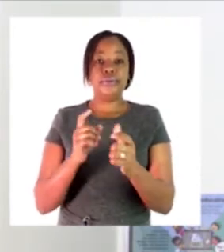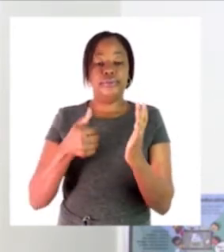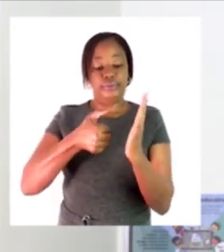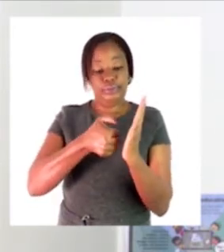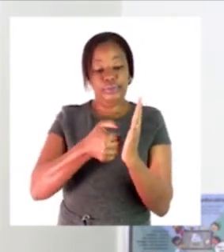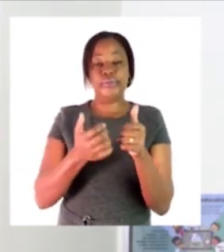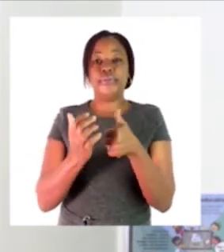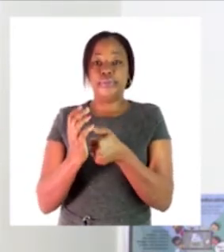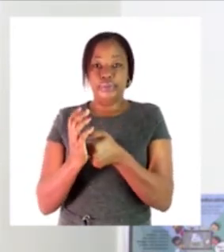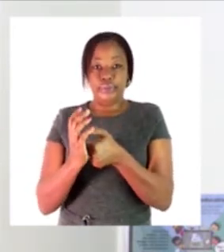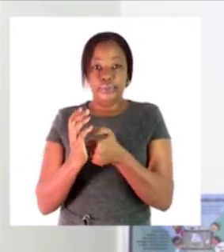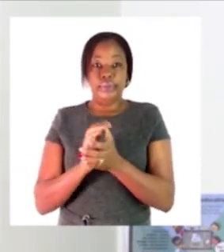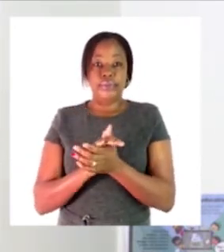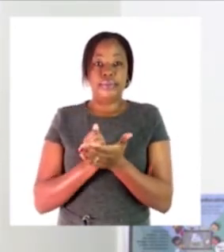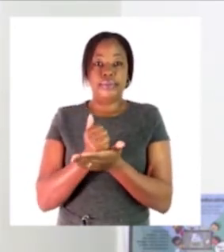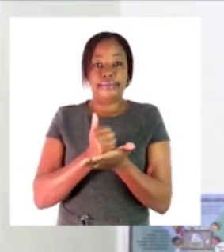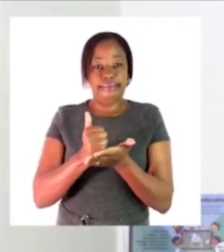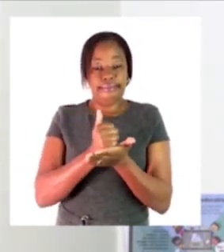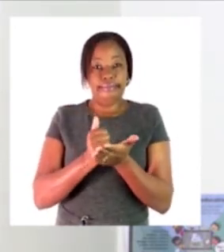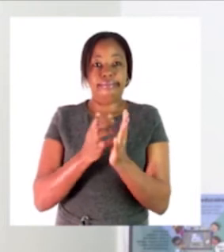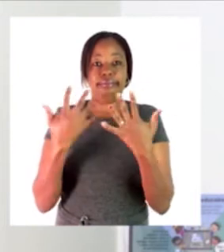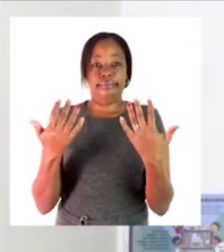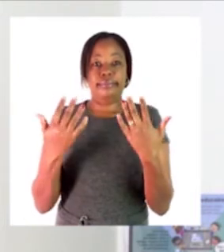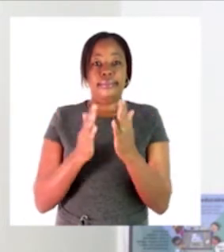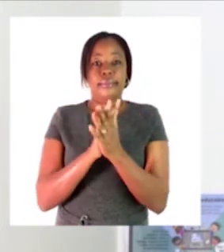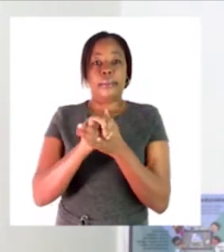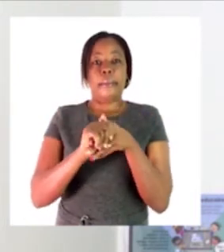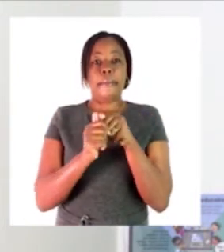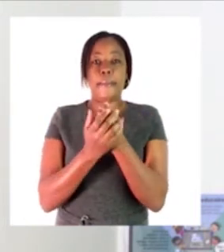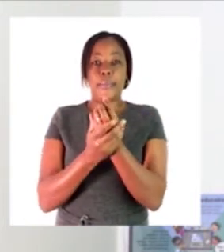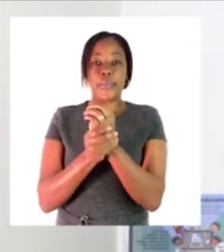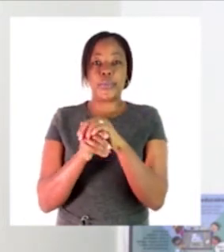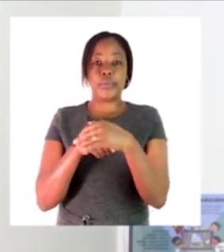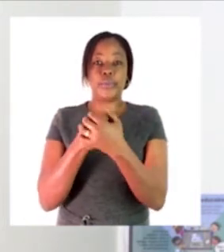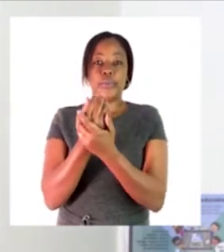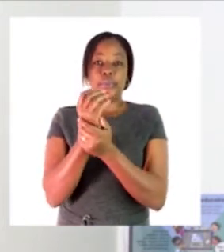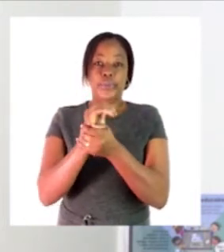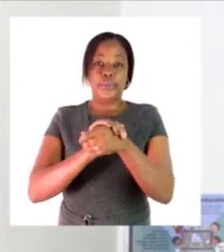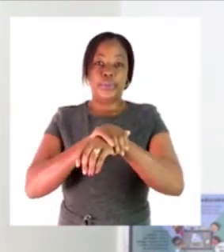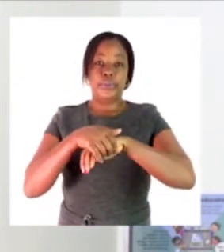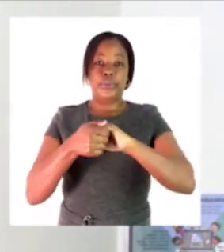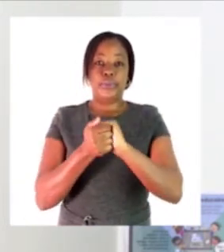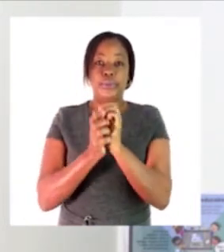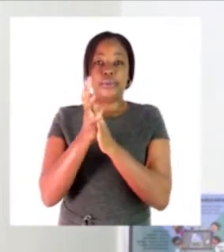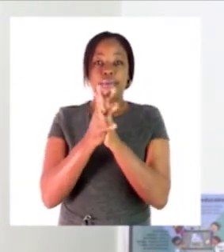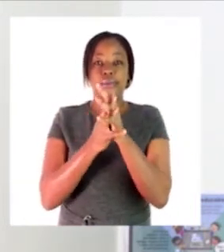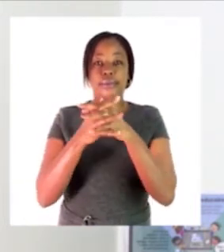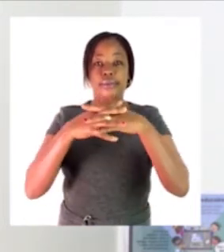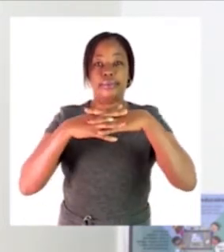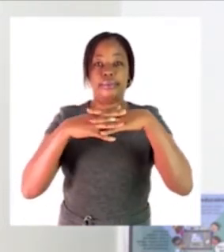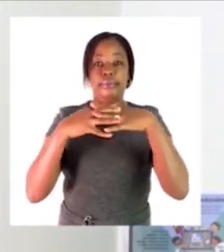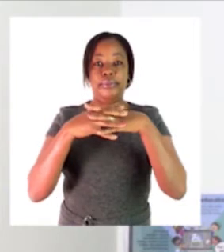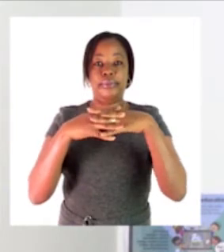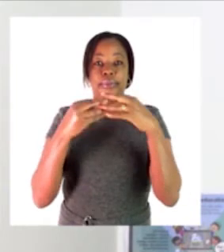you rub it in rub out and through your fingers